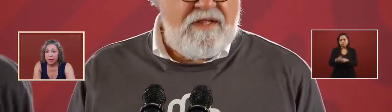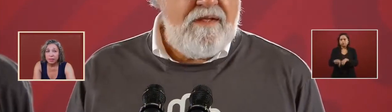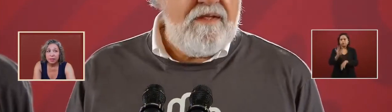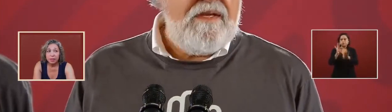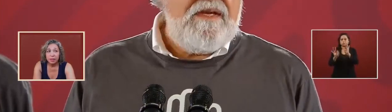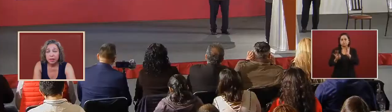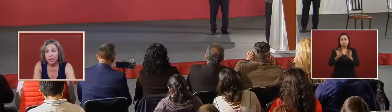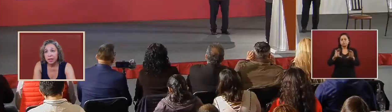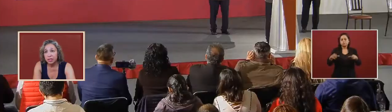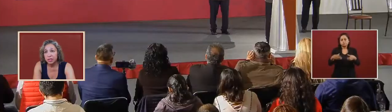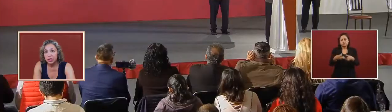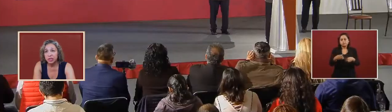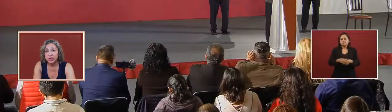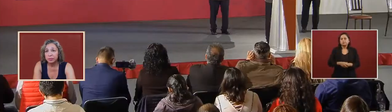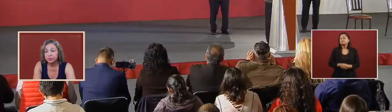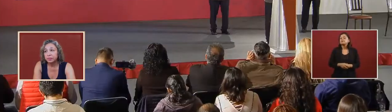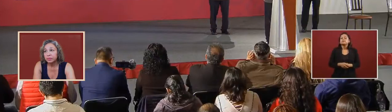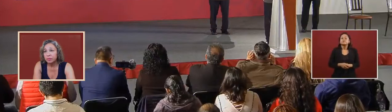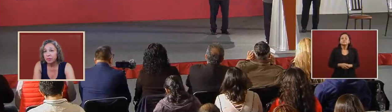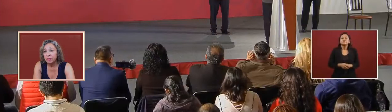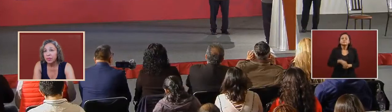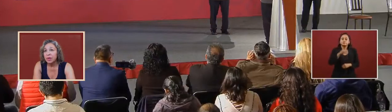they find in this search